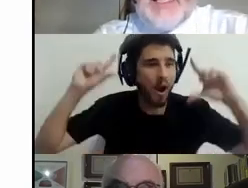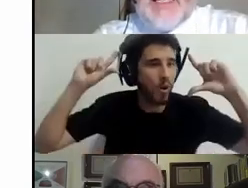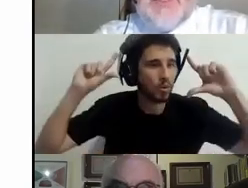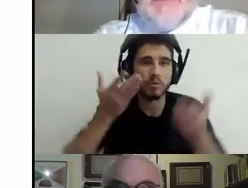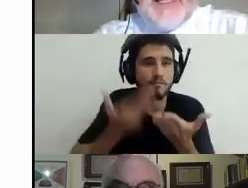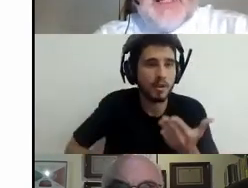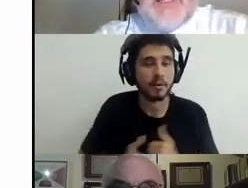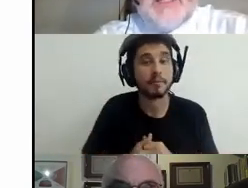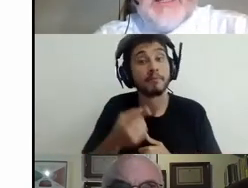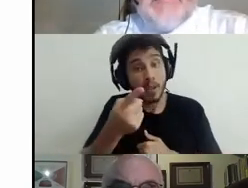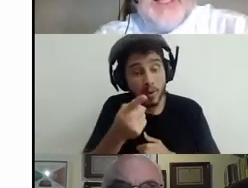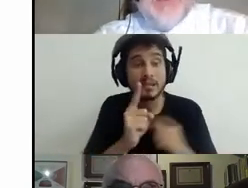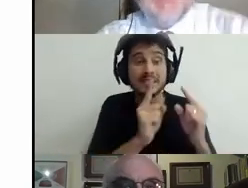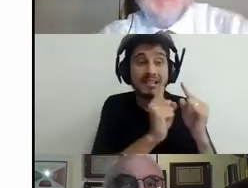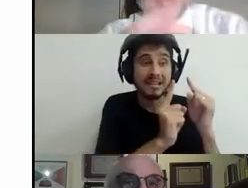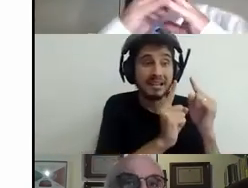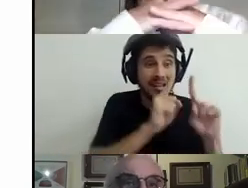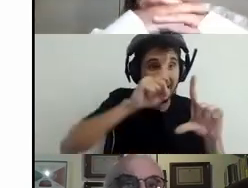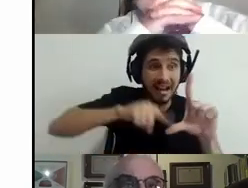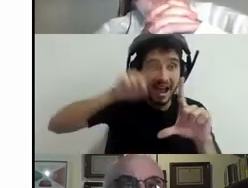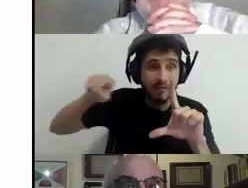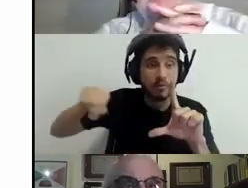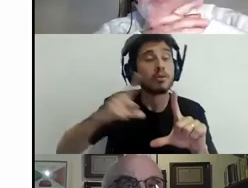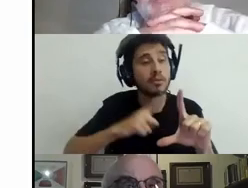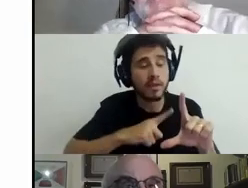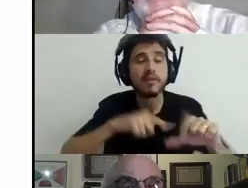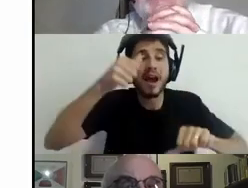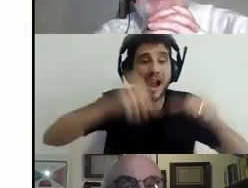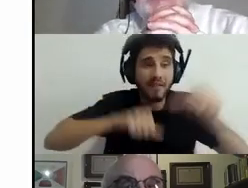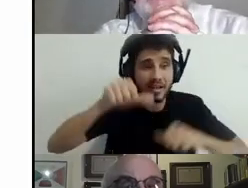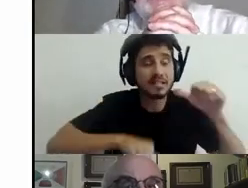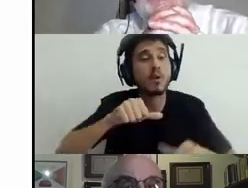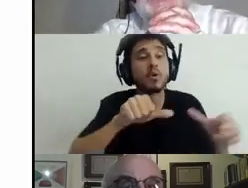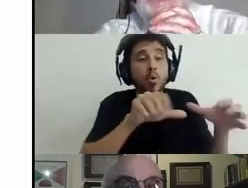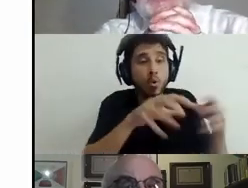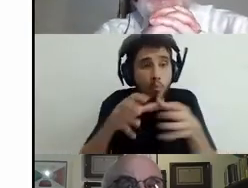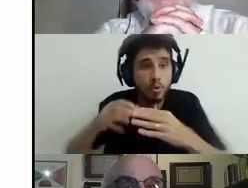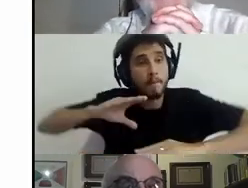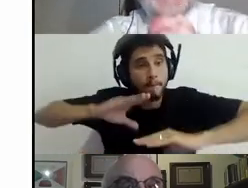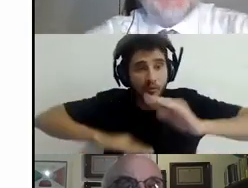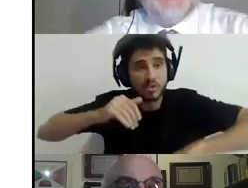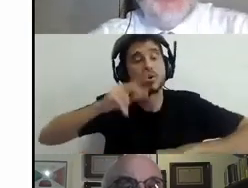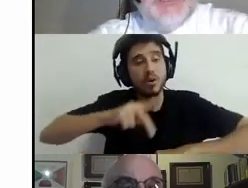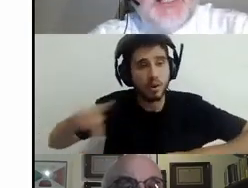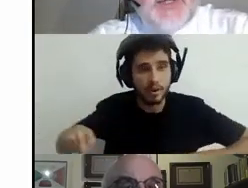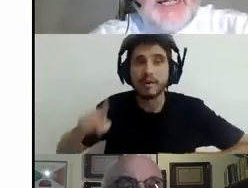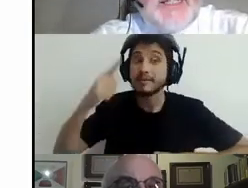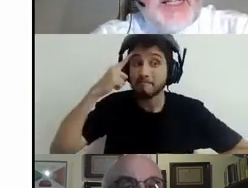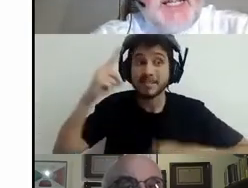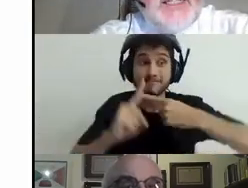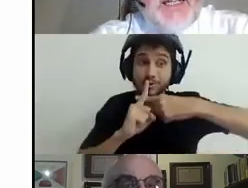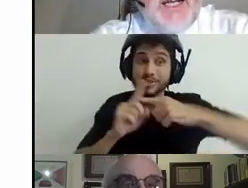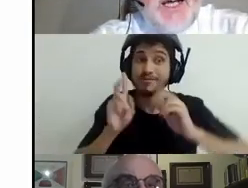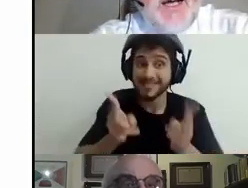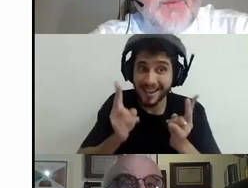assessment by teachers. This is an interesting chart from a just published study in the United